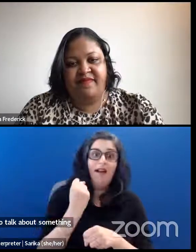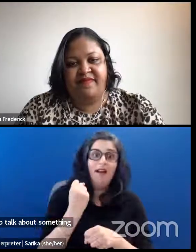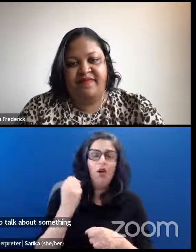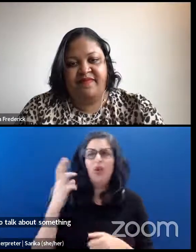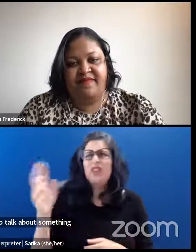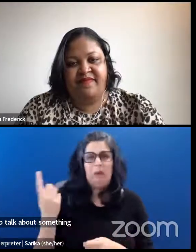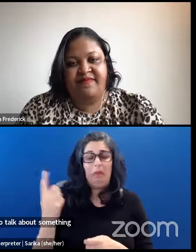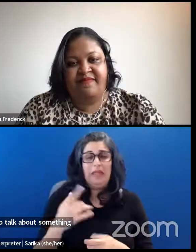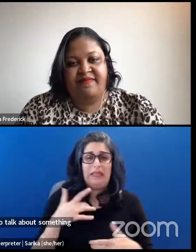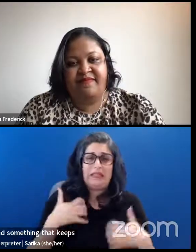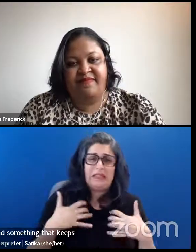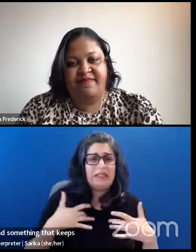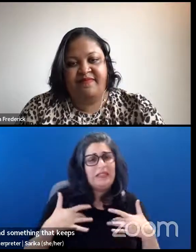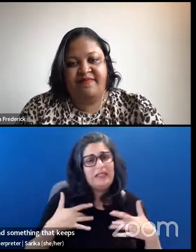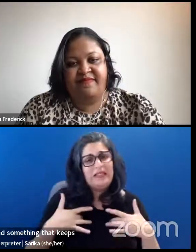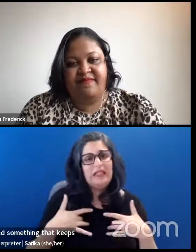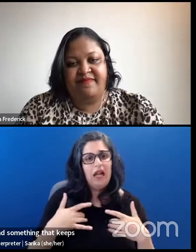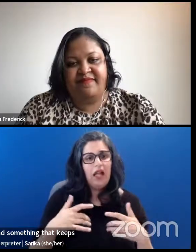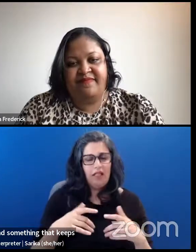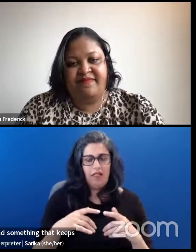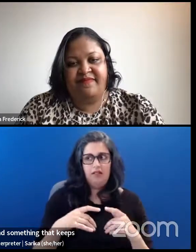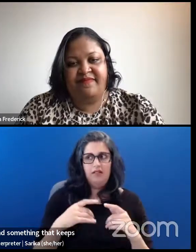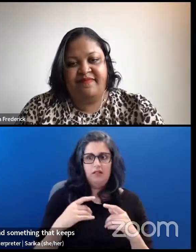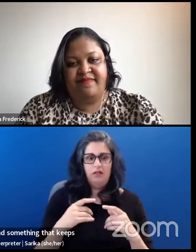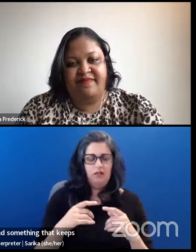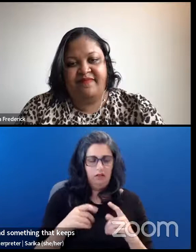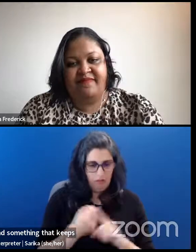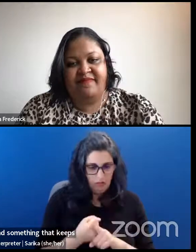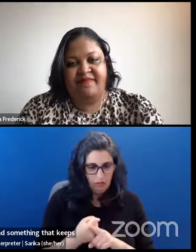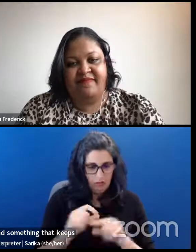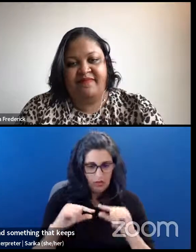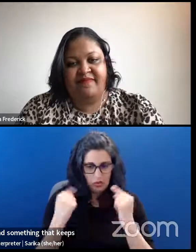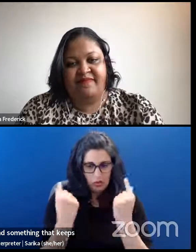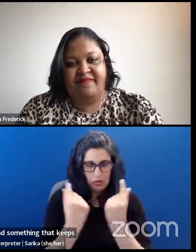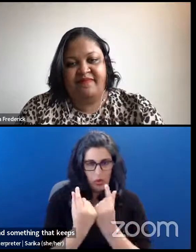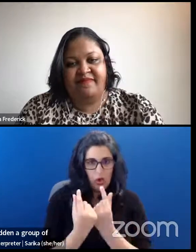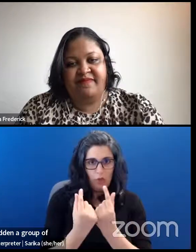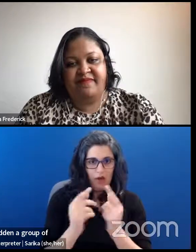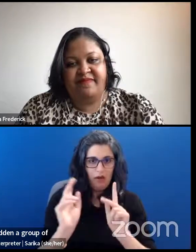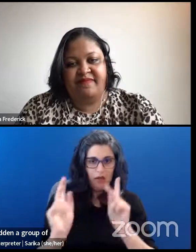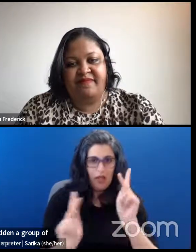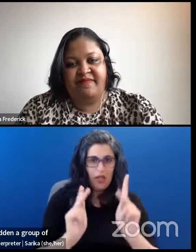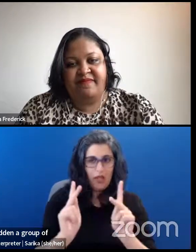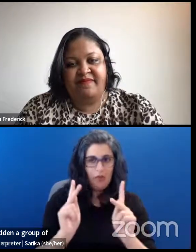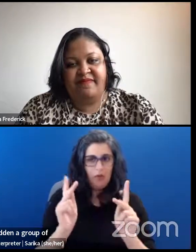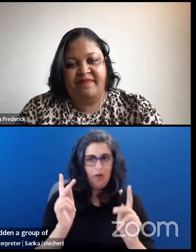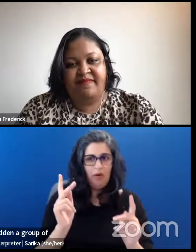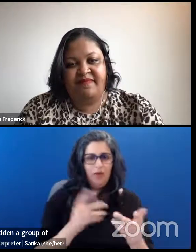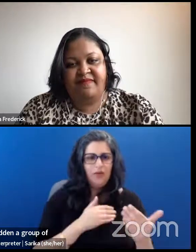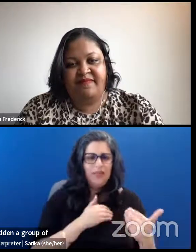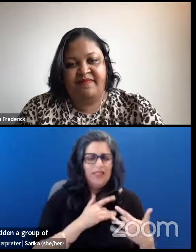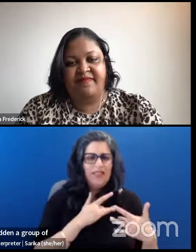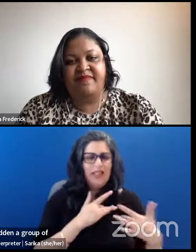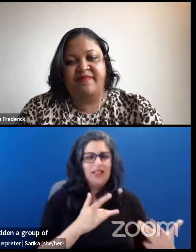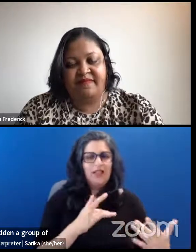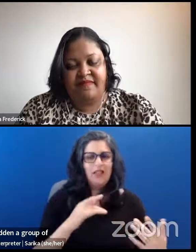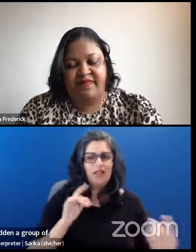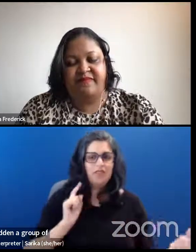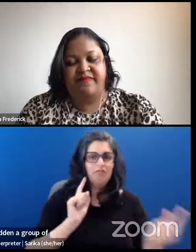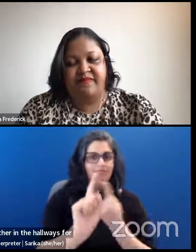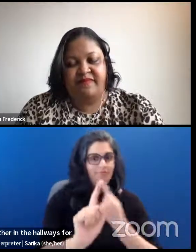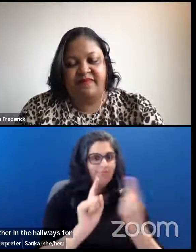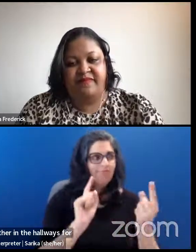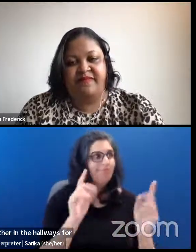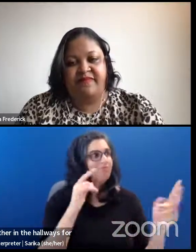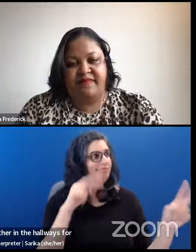sudden, a group of human beings who had, you know, seen each other in the hallways for decades, all of a